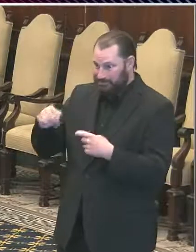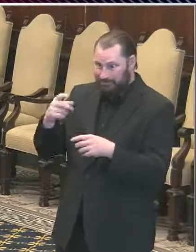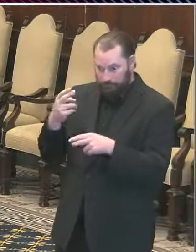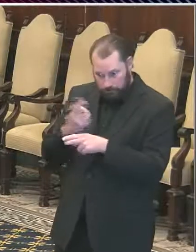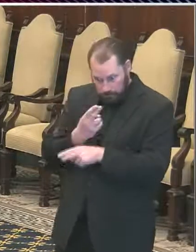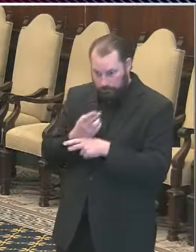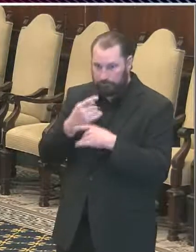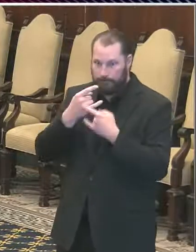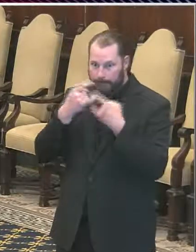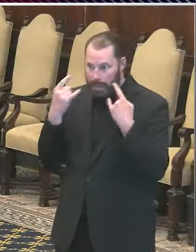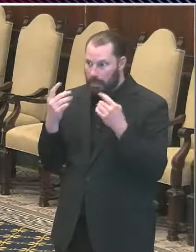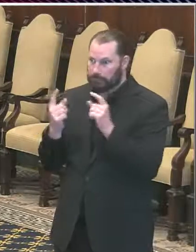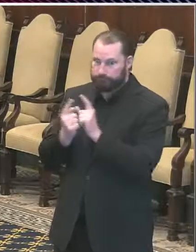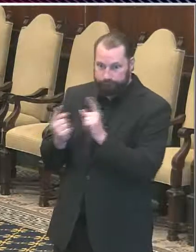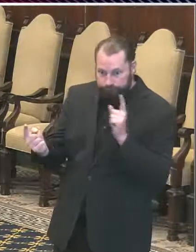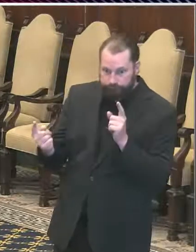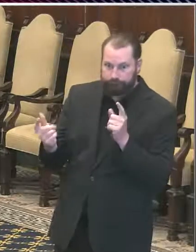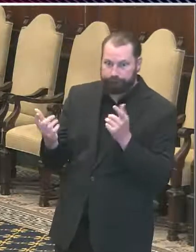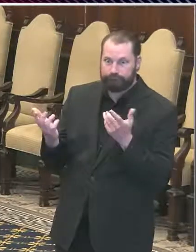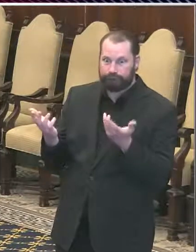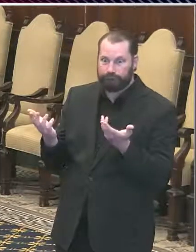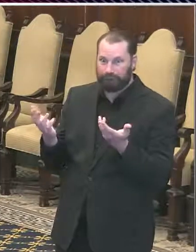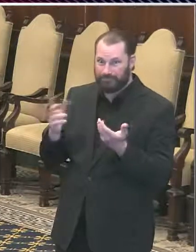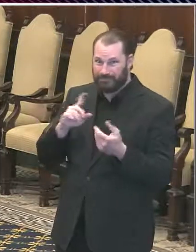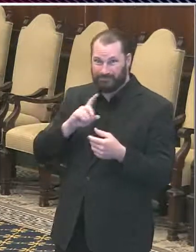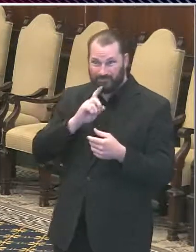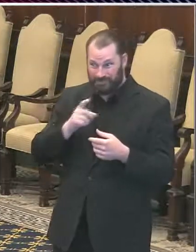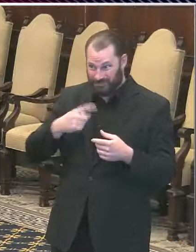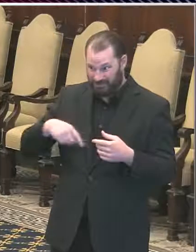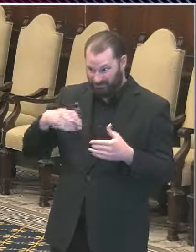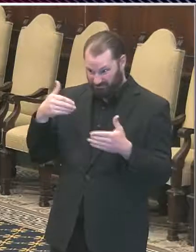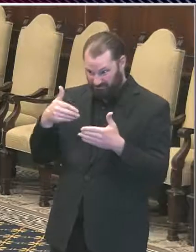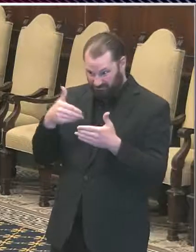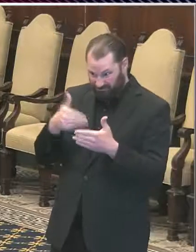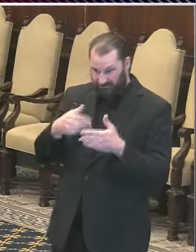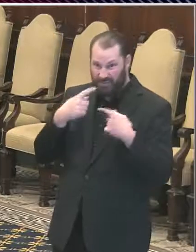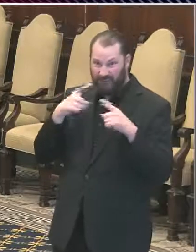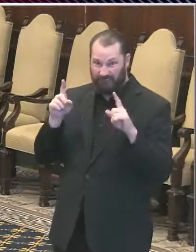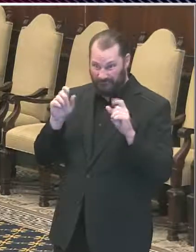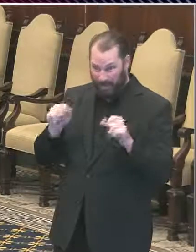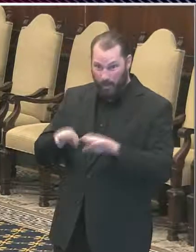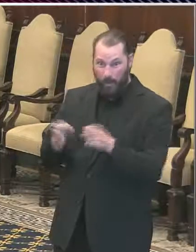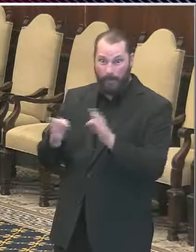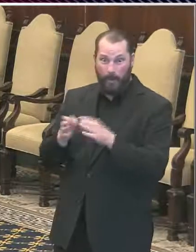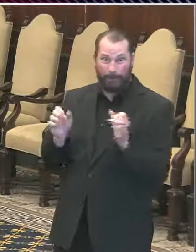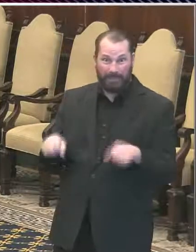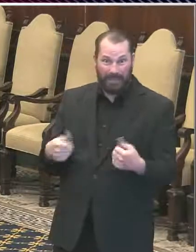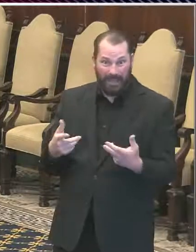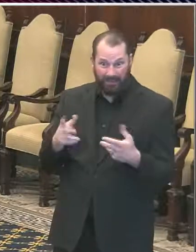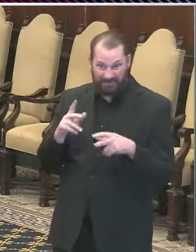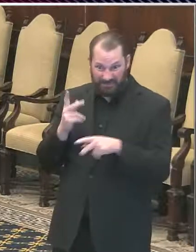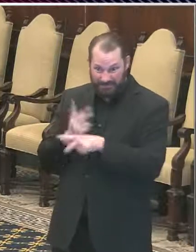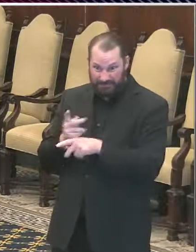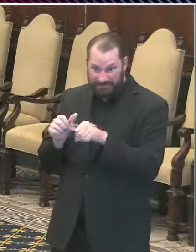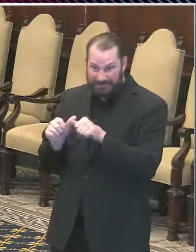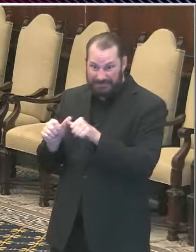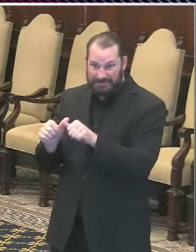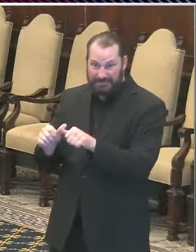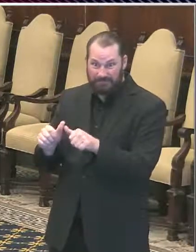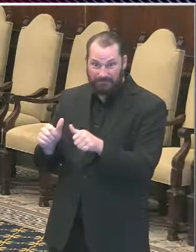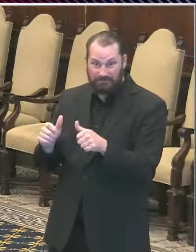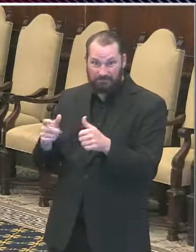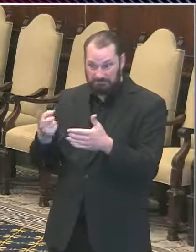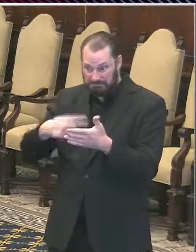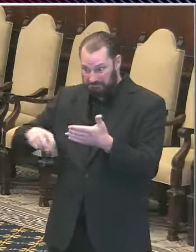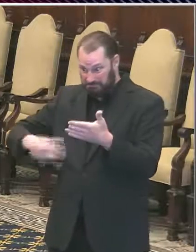this point where we're close to kind of reopening up again within the next couple of few weeks if we continue with